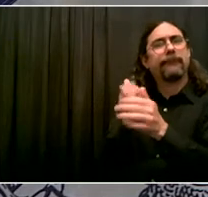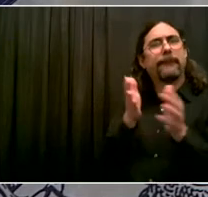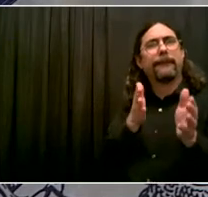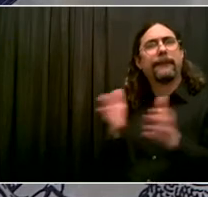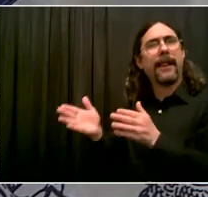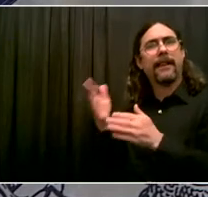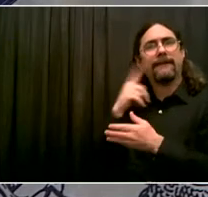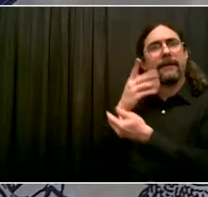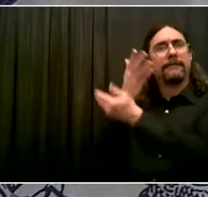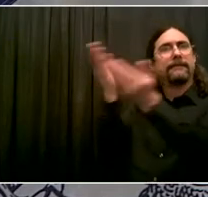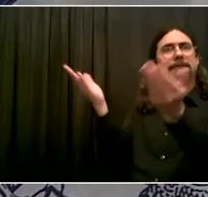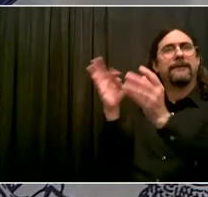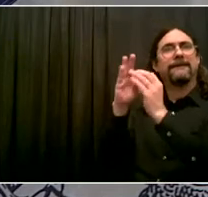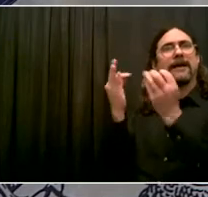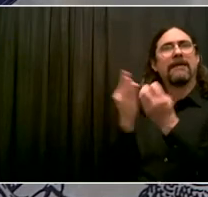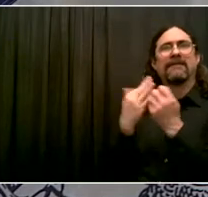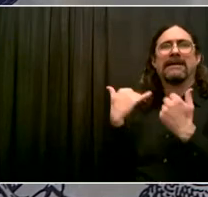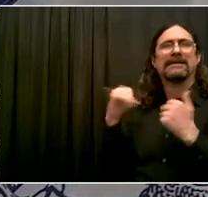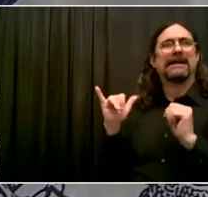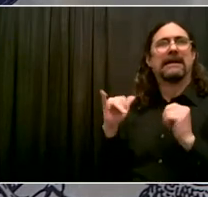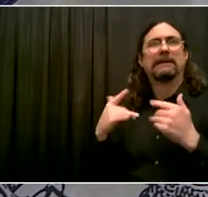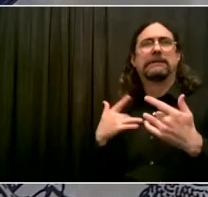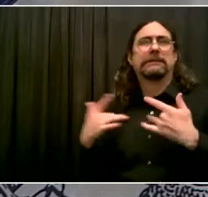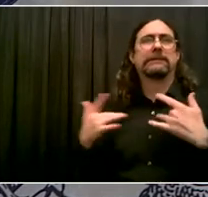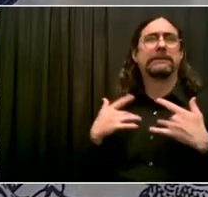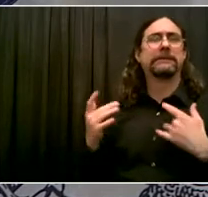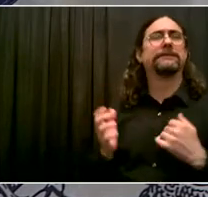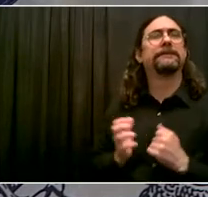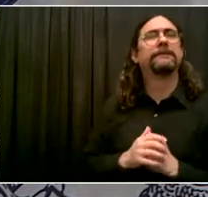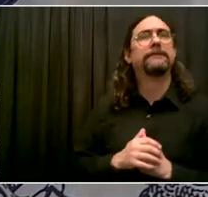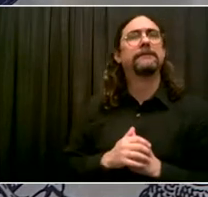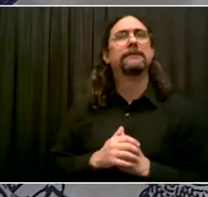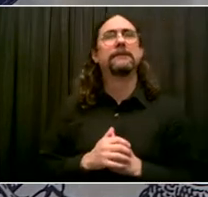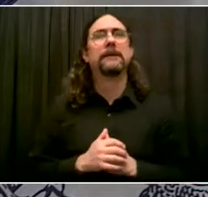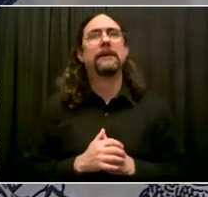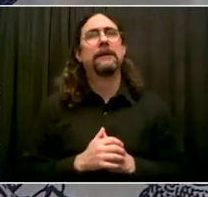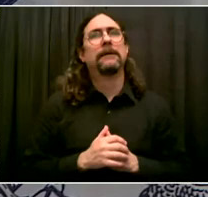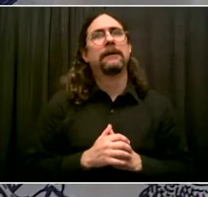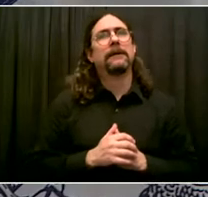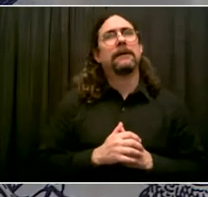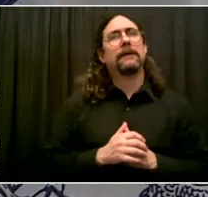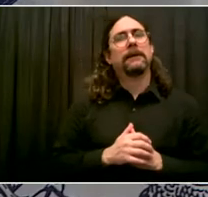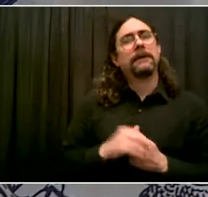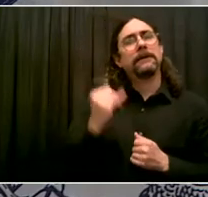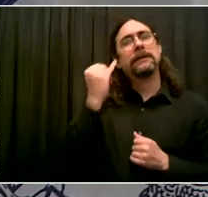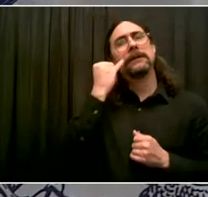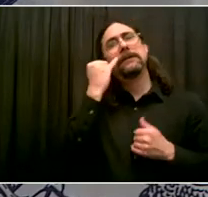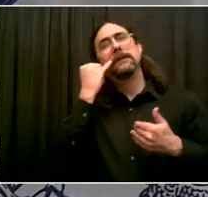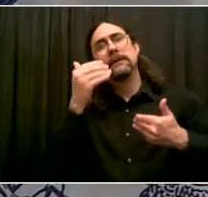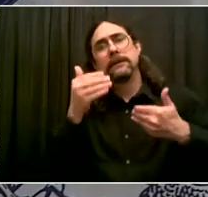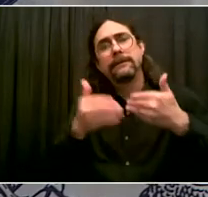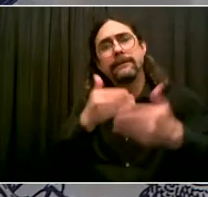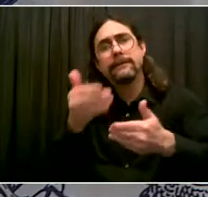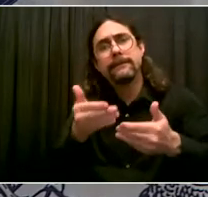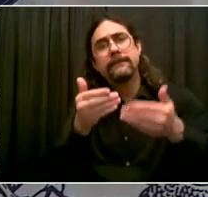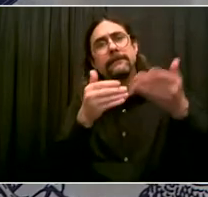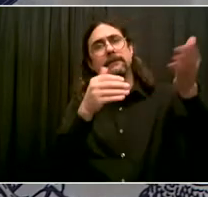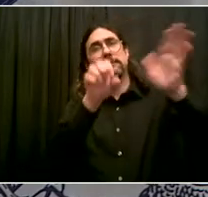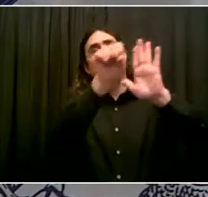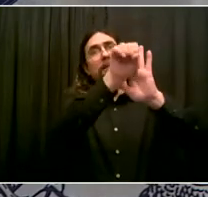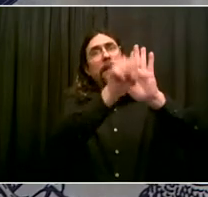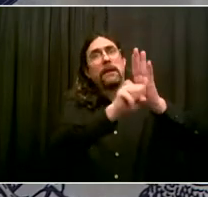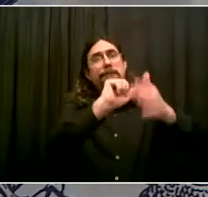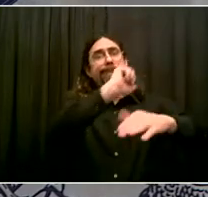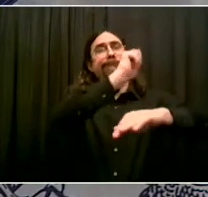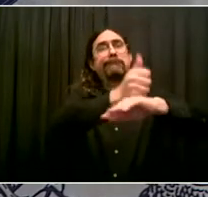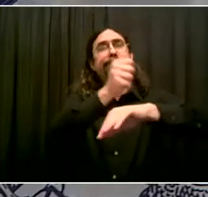that will absolutely be the reason for an opt in because we would want to give more kids a chance to get